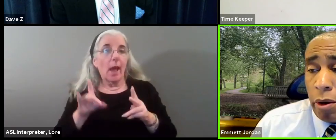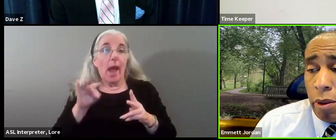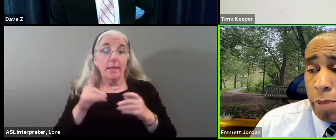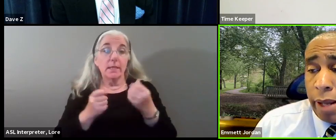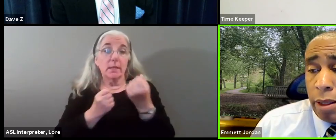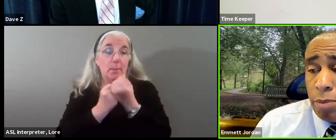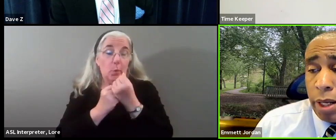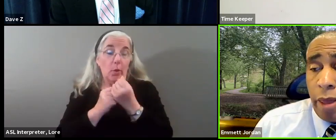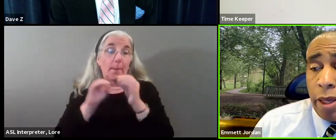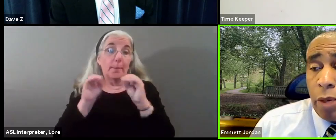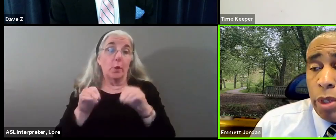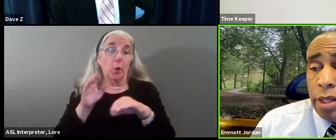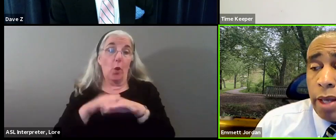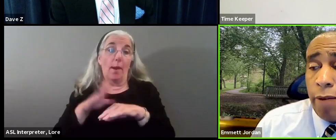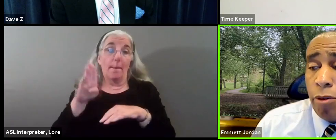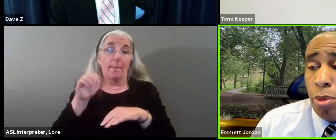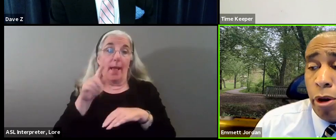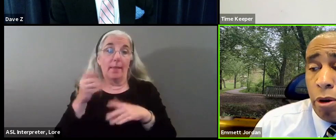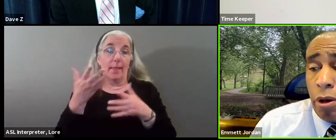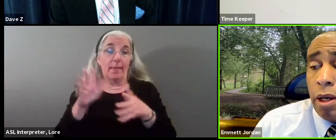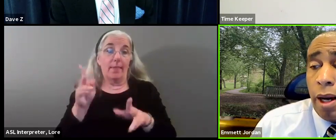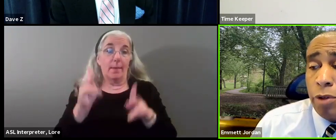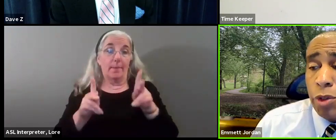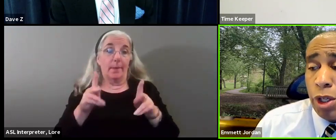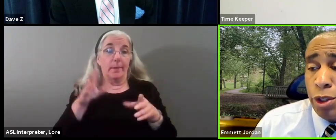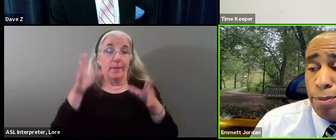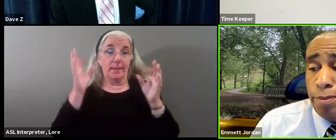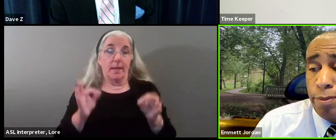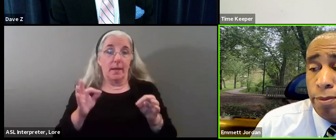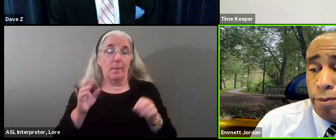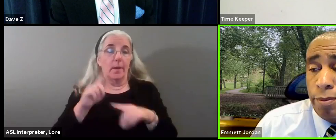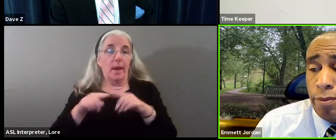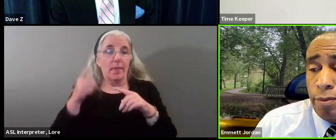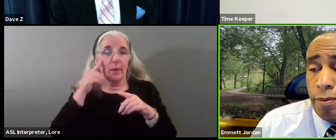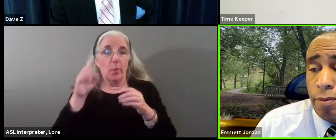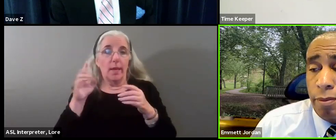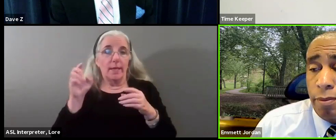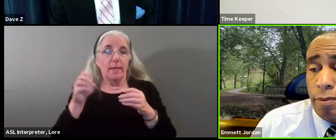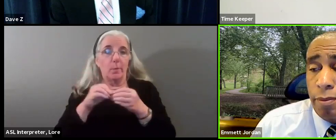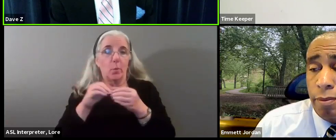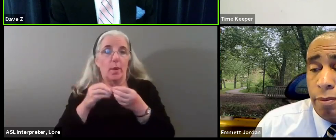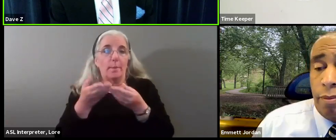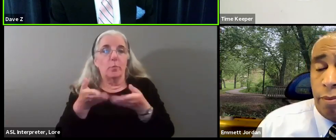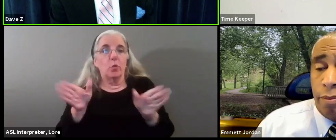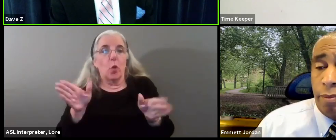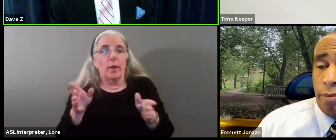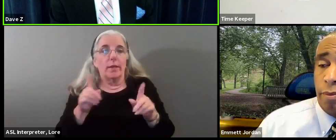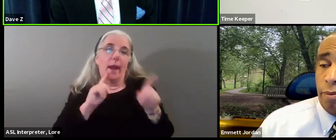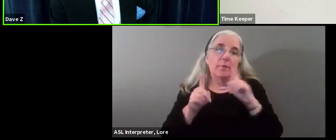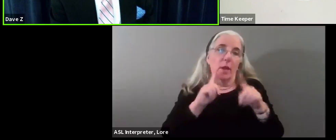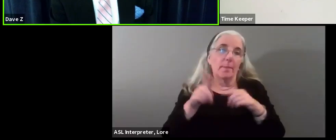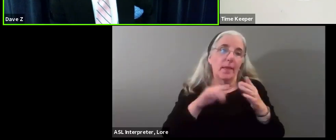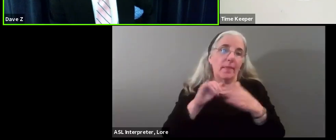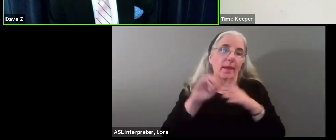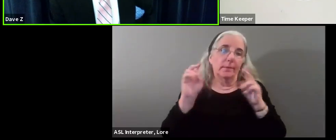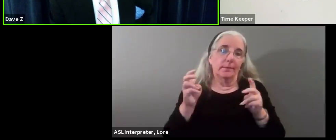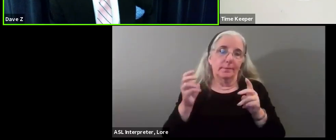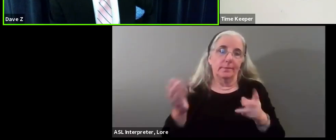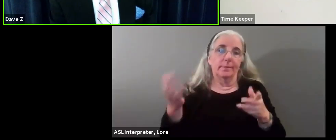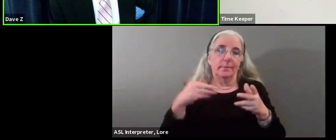putting it on the ballot, but I think we need to have a broader conversation. Thank you, sir. Uh, Mr. Bird,